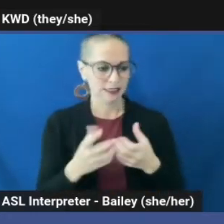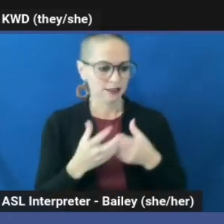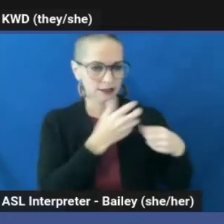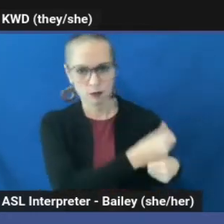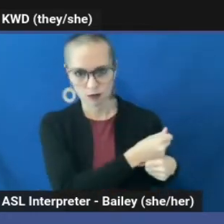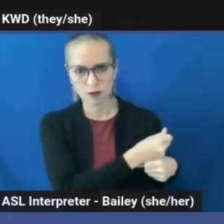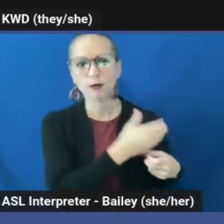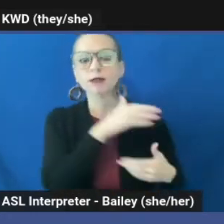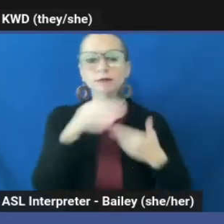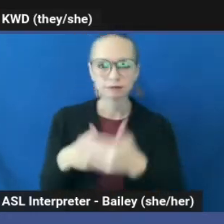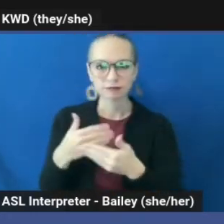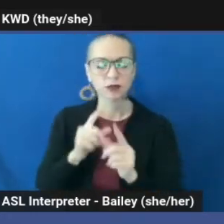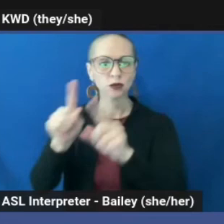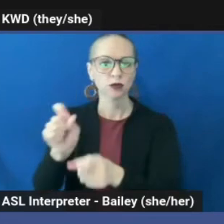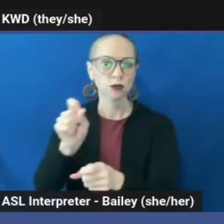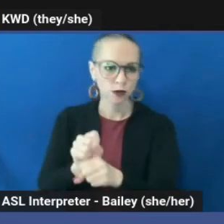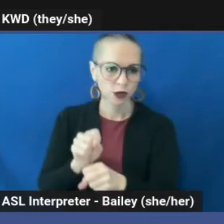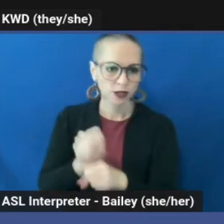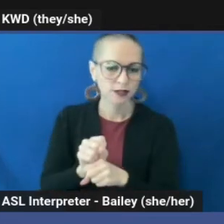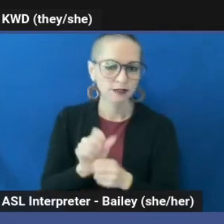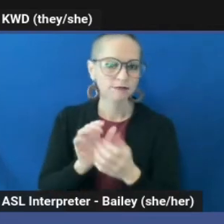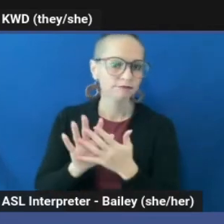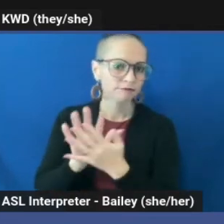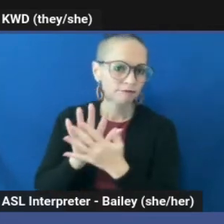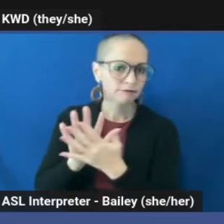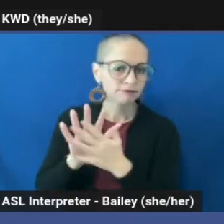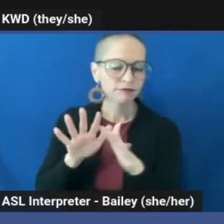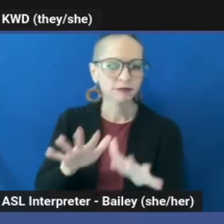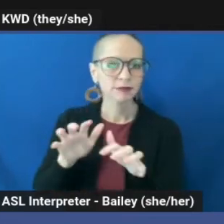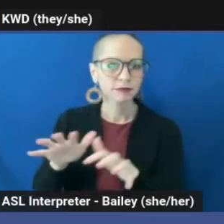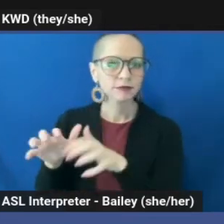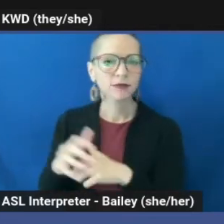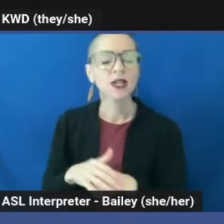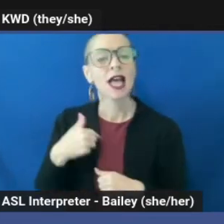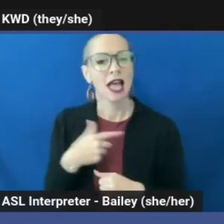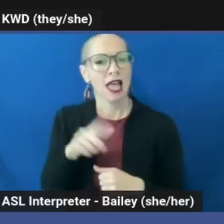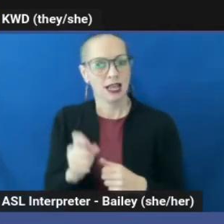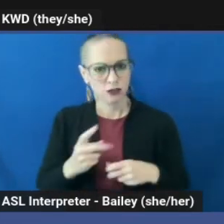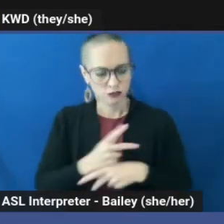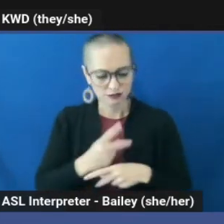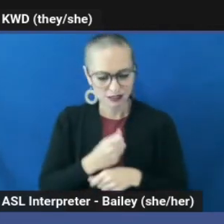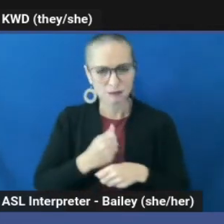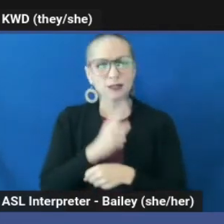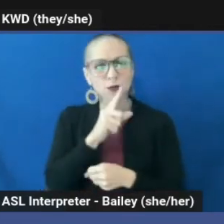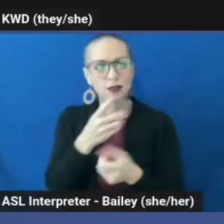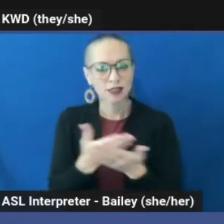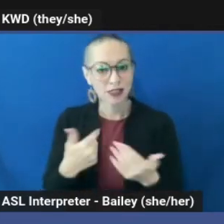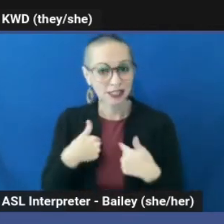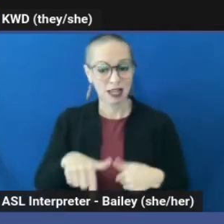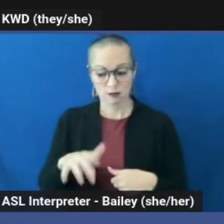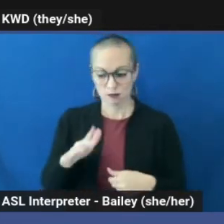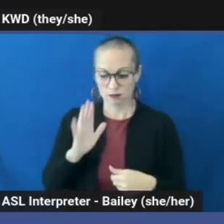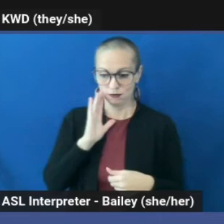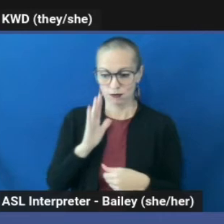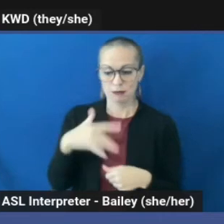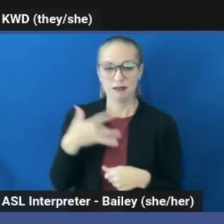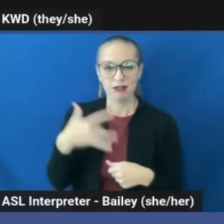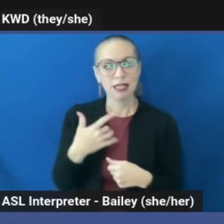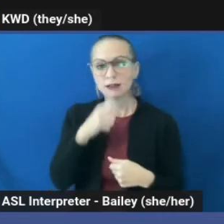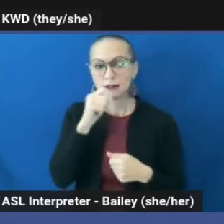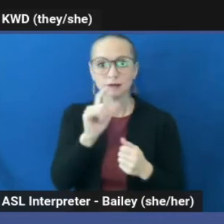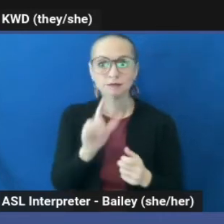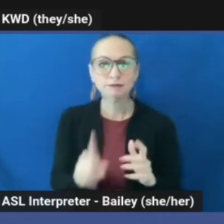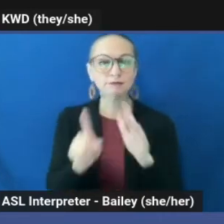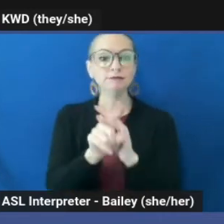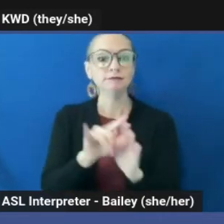I needed to assess the things that I was feeling so that they wouldn't come up accidentally with a client